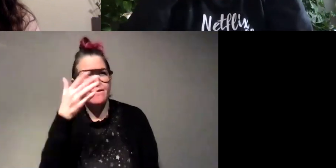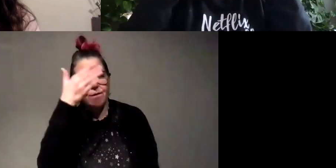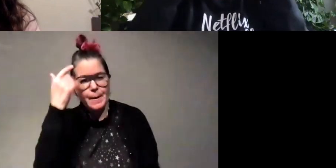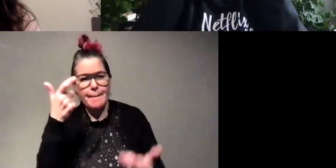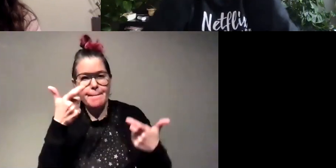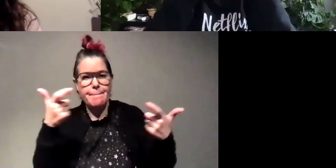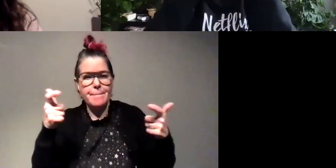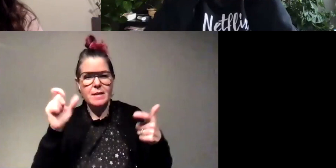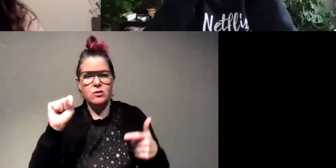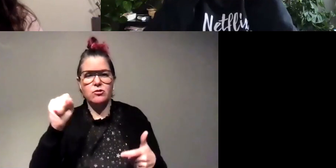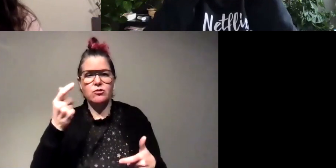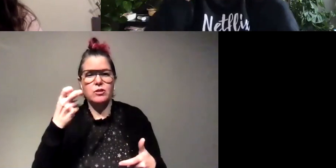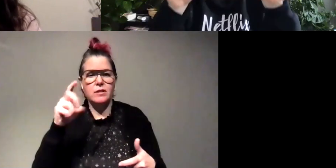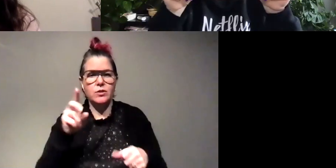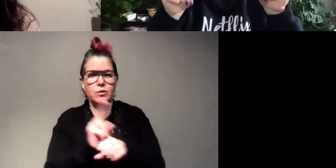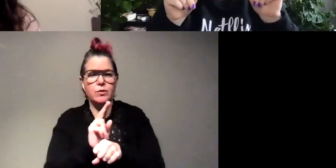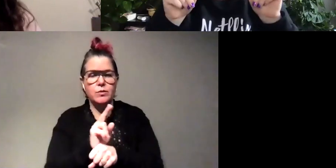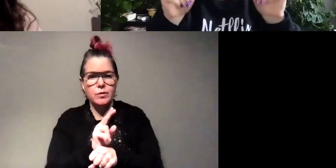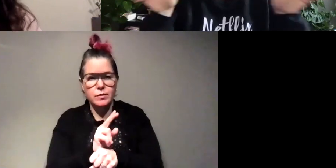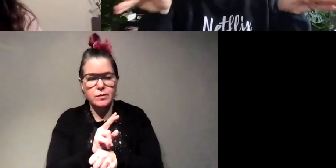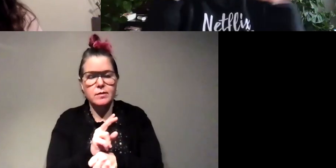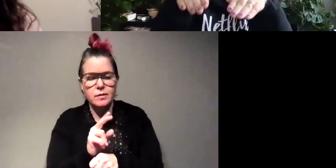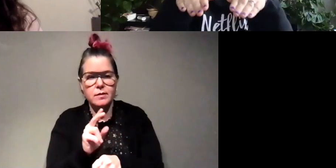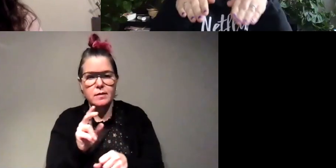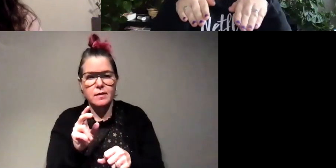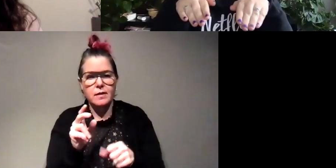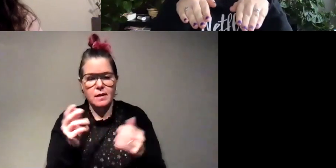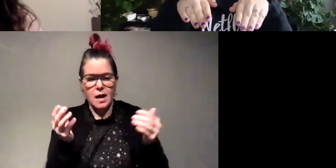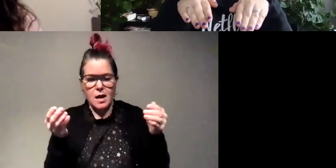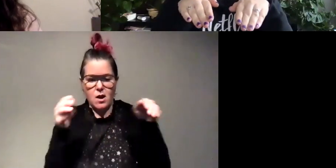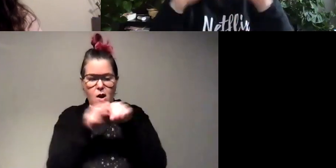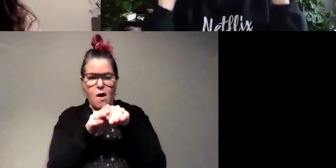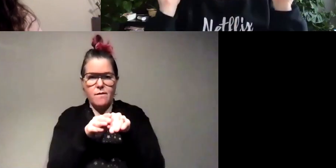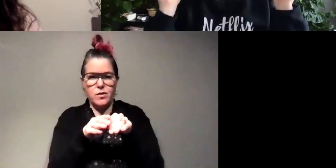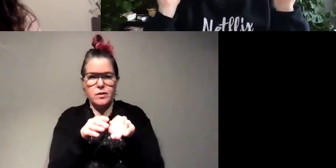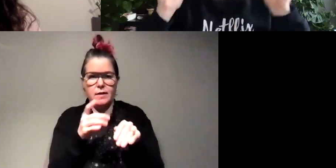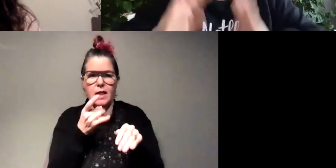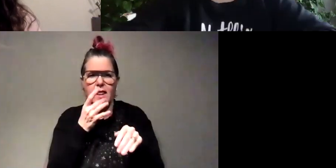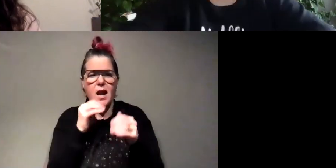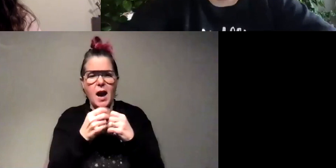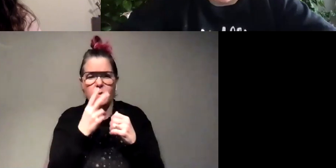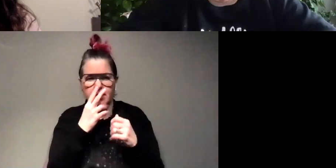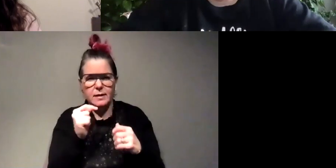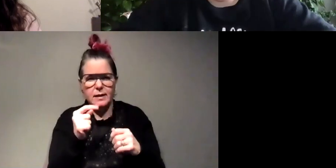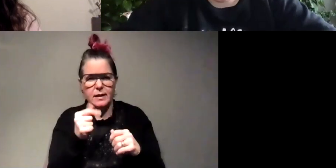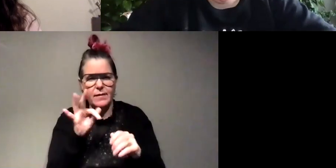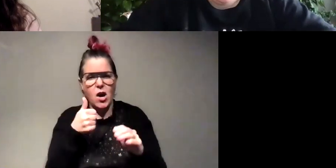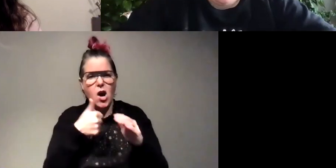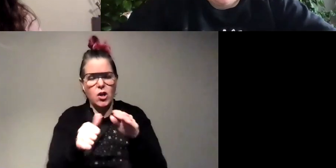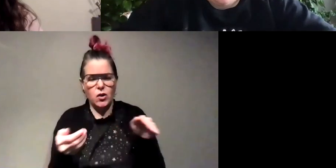shield oh that uh if that covers the light how do we see the light if it's under a flap